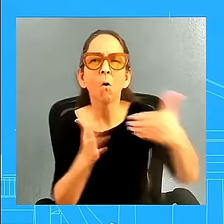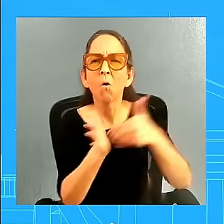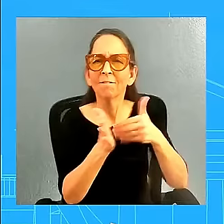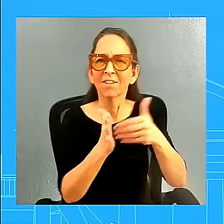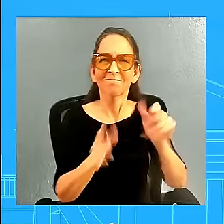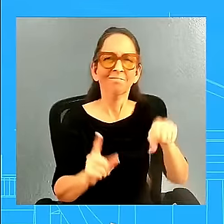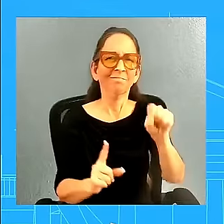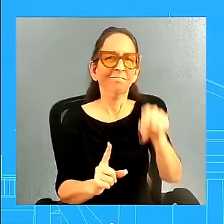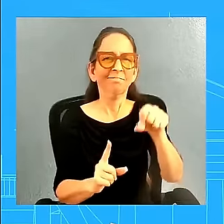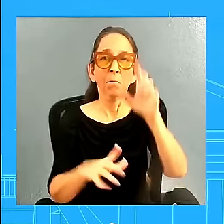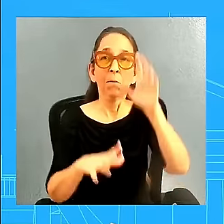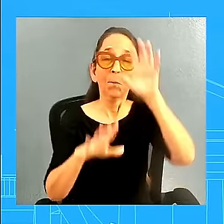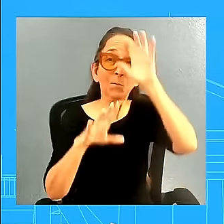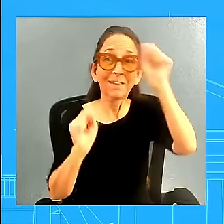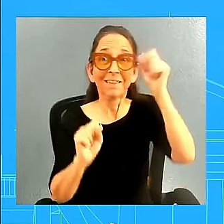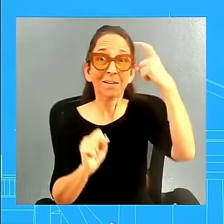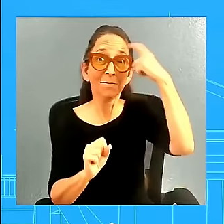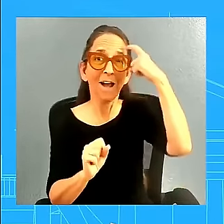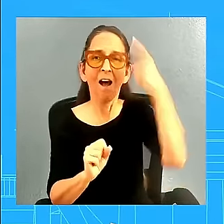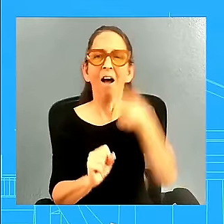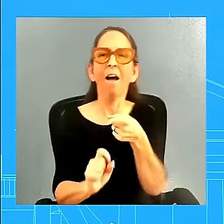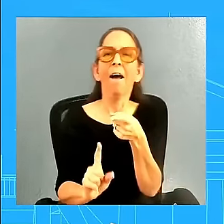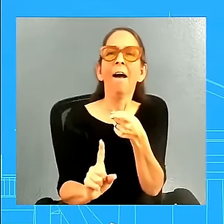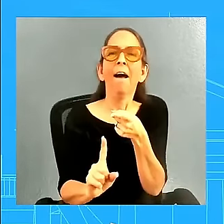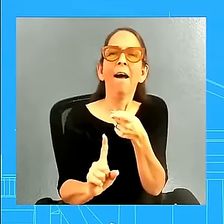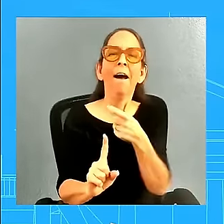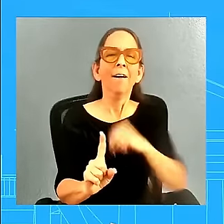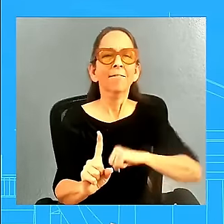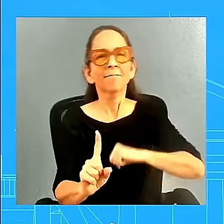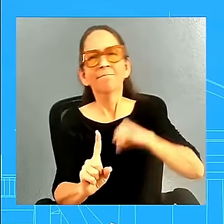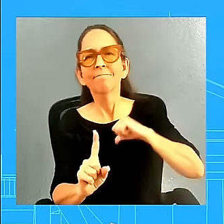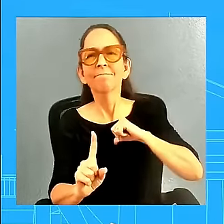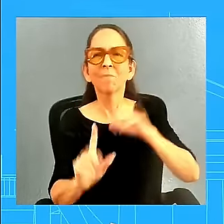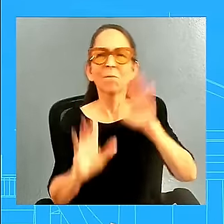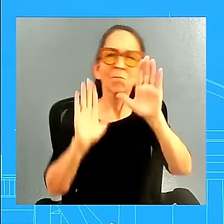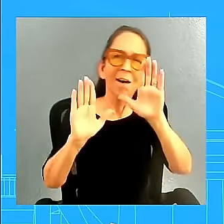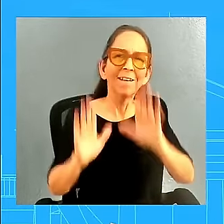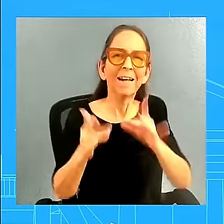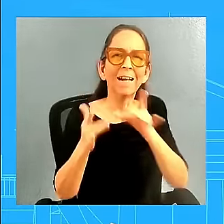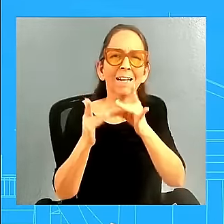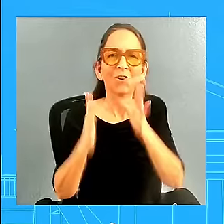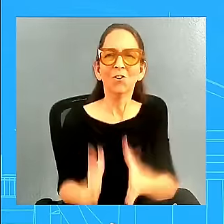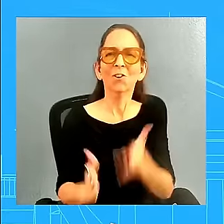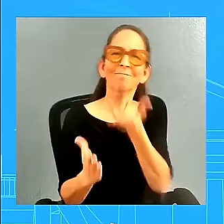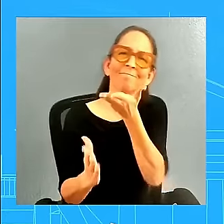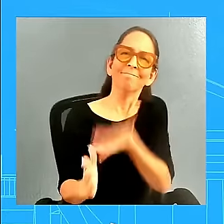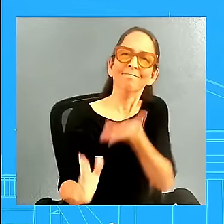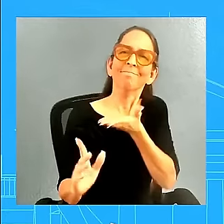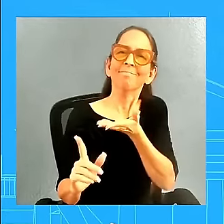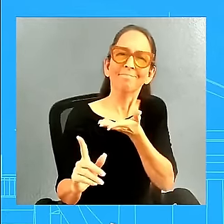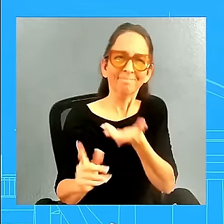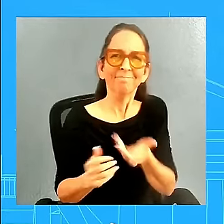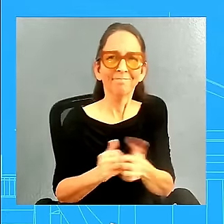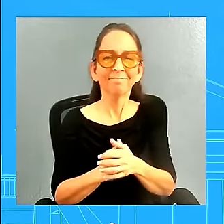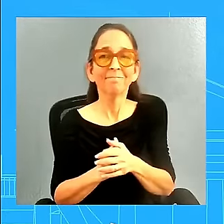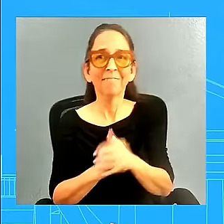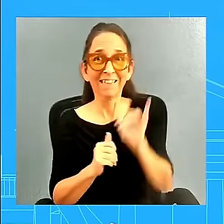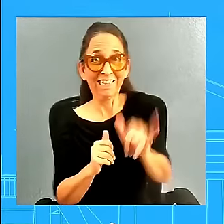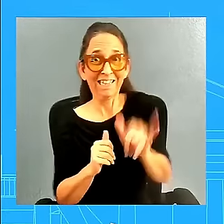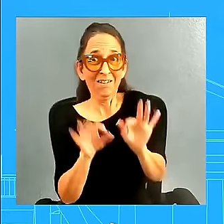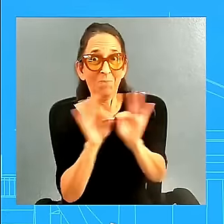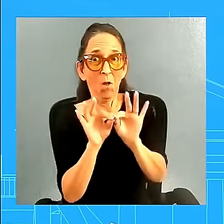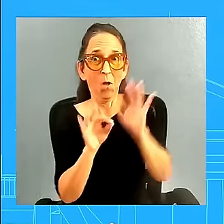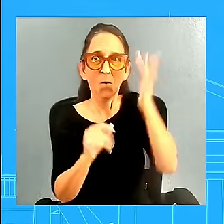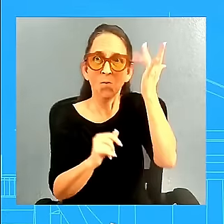how he thinks she will be a great leader on day one, which is, he also said in 2020, which is why he chose her as his running mate. And